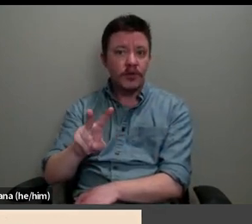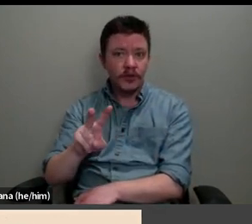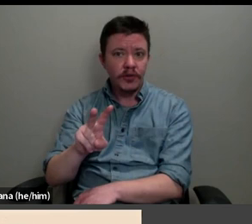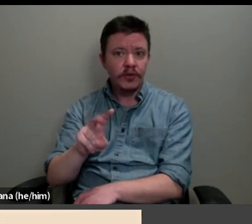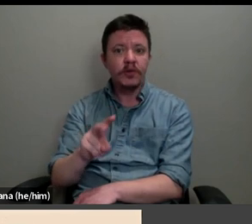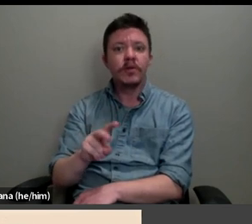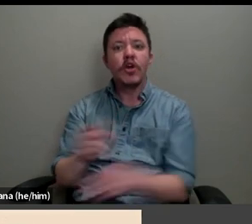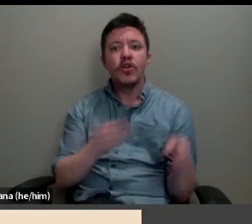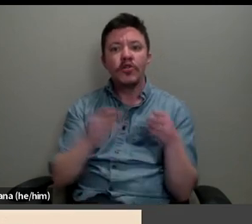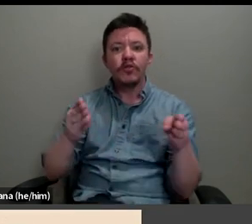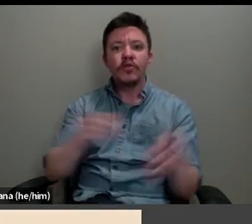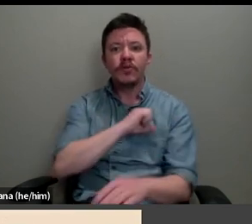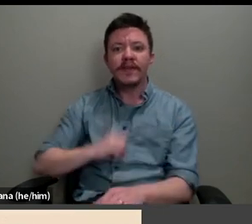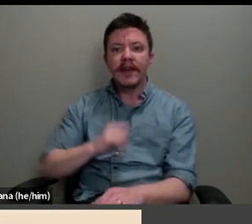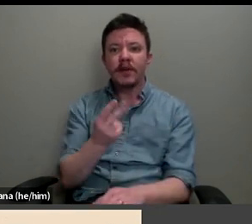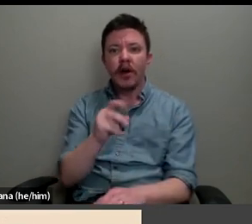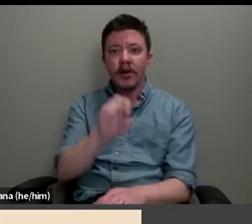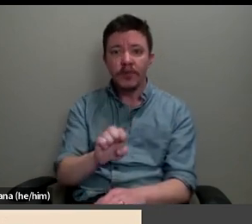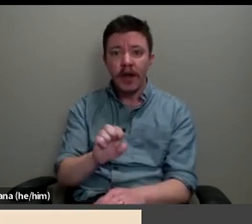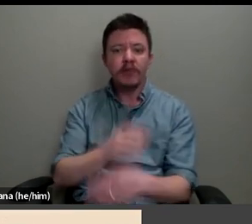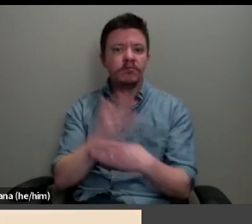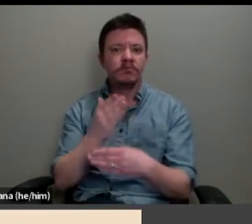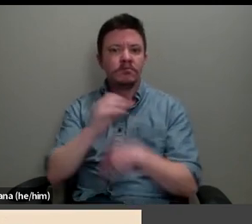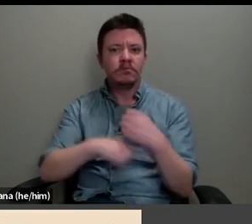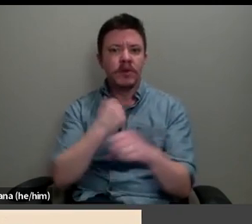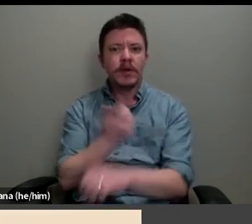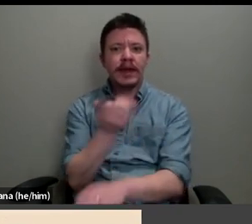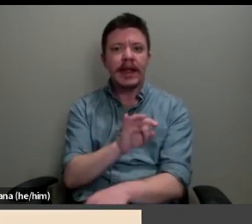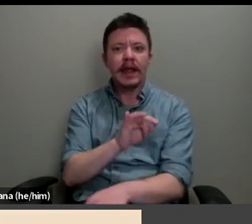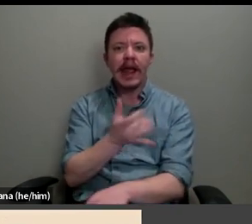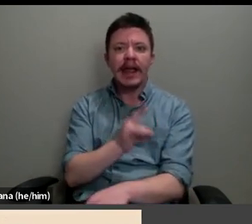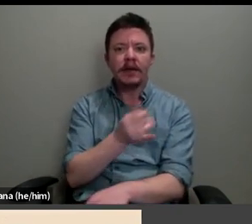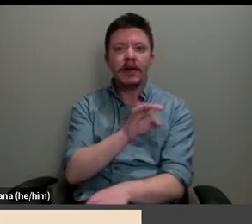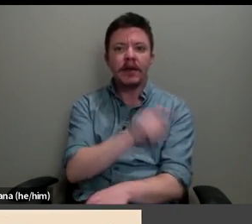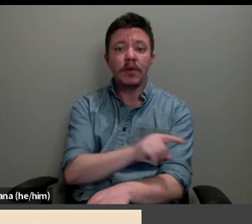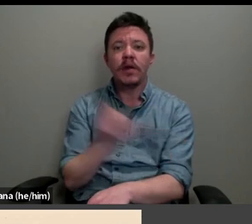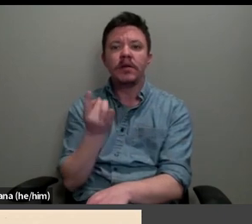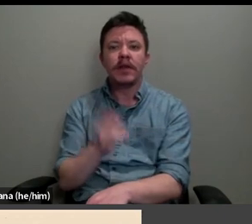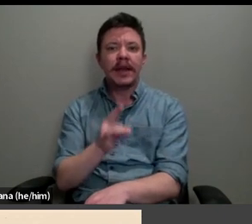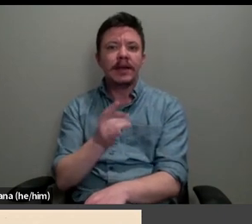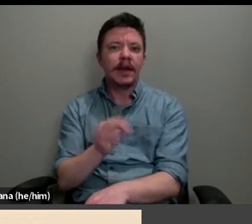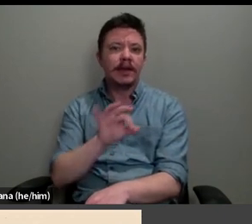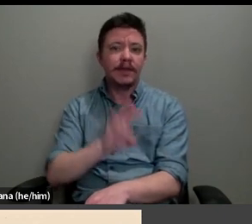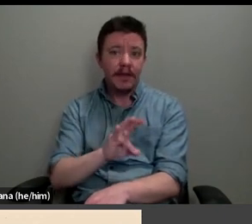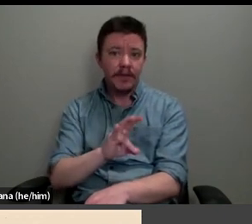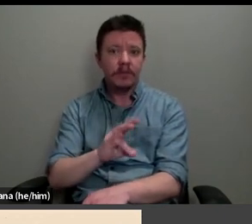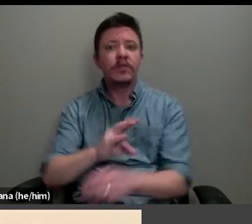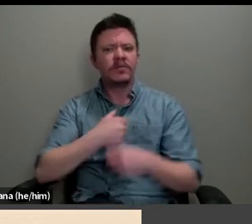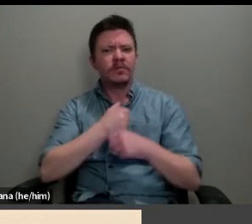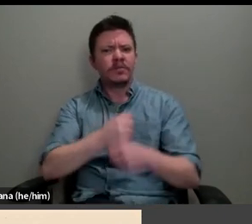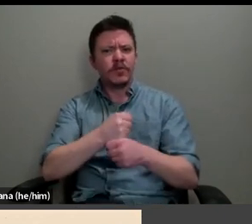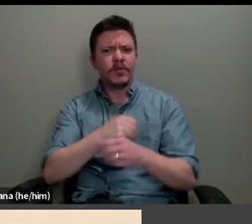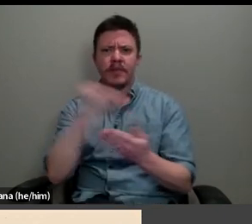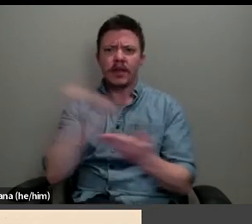-Honoré that between 1891 and 97 were the site for the making of an artistic corpus amounting to